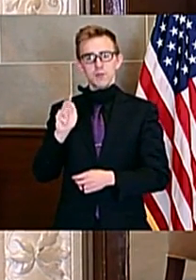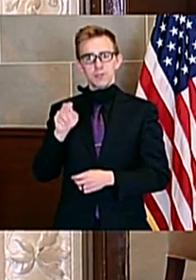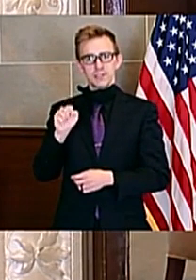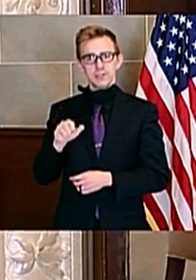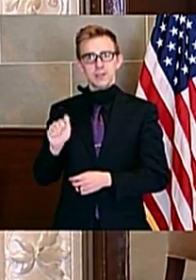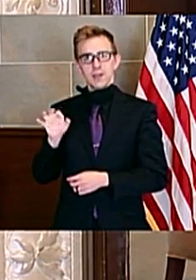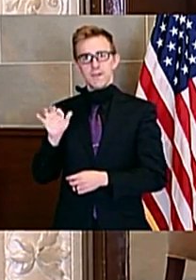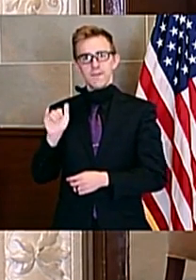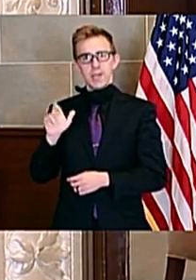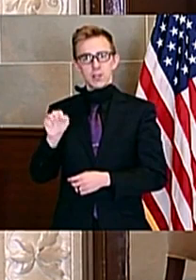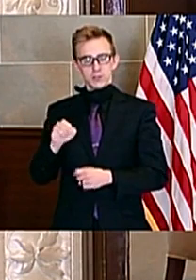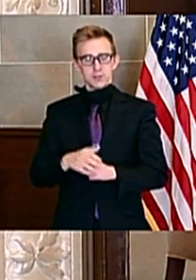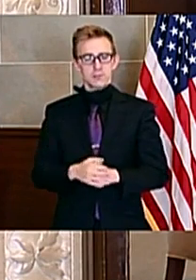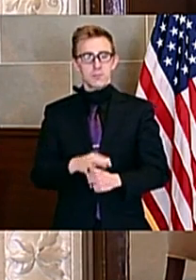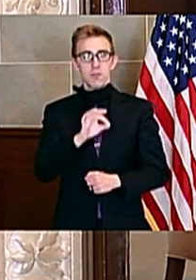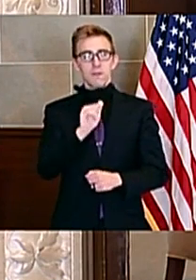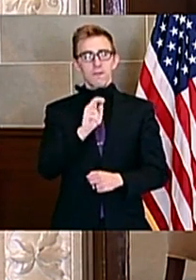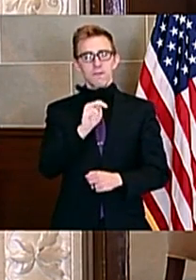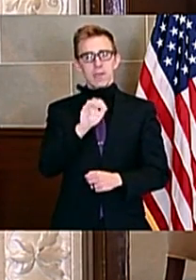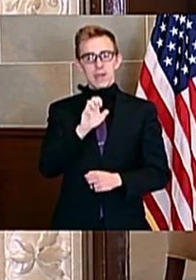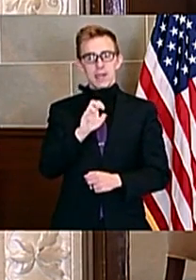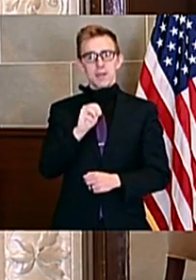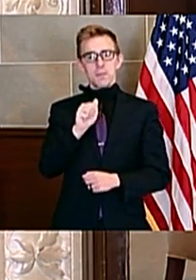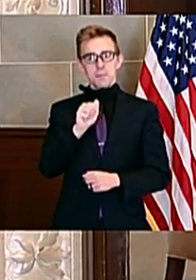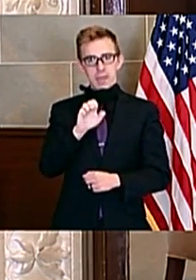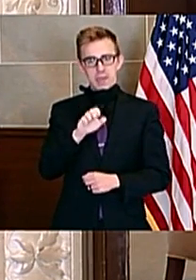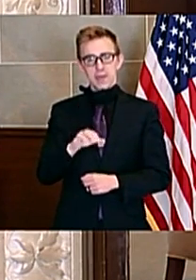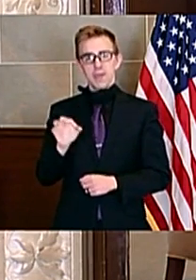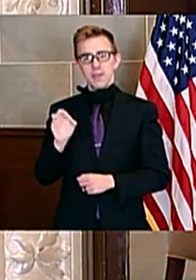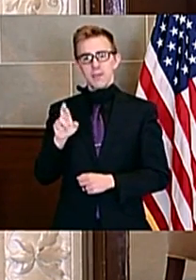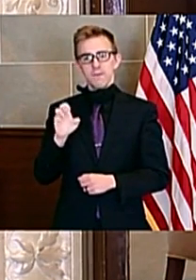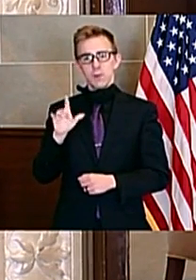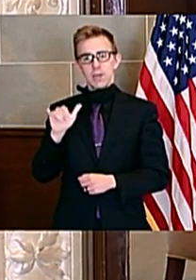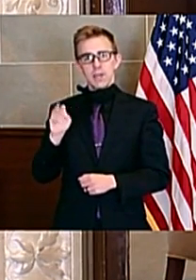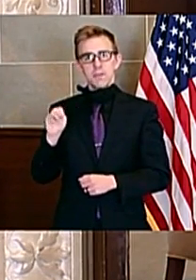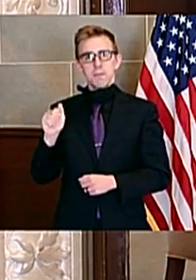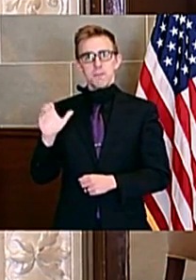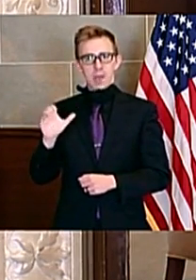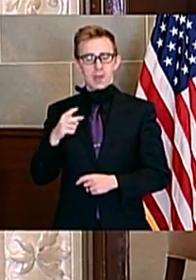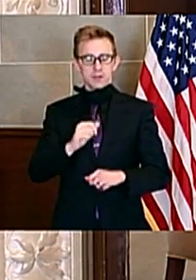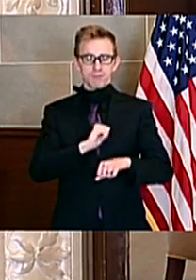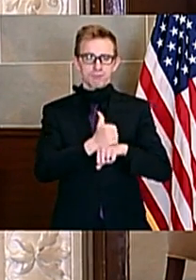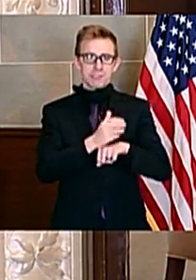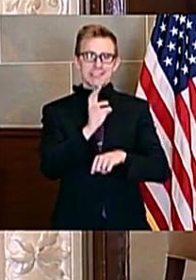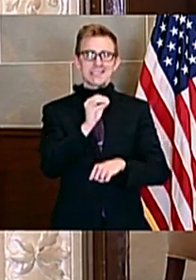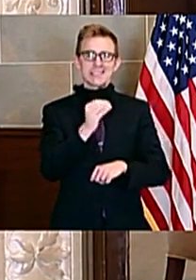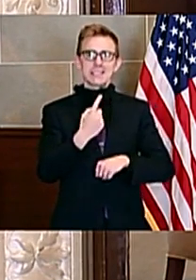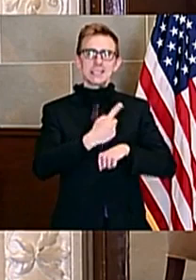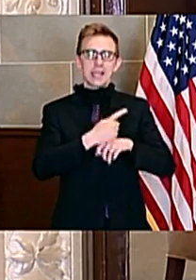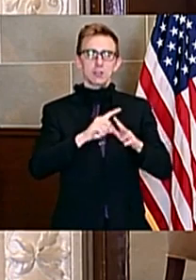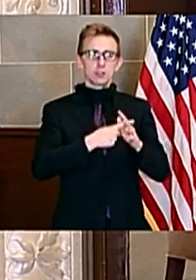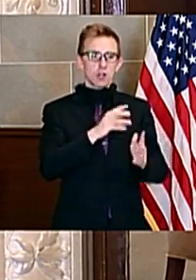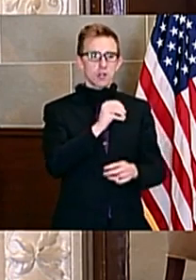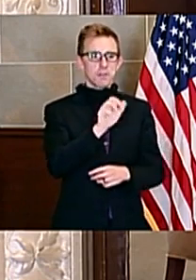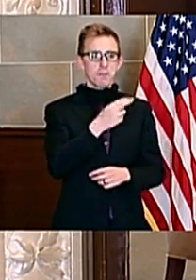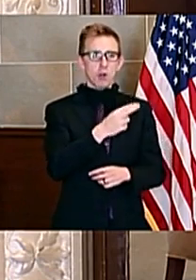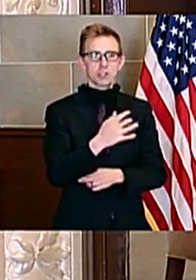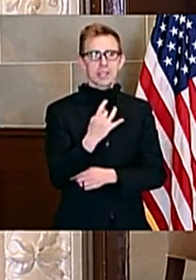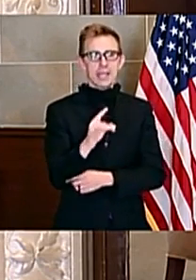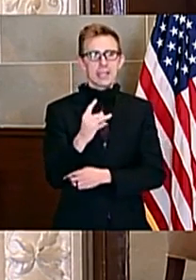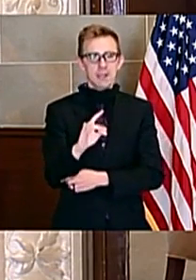Mae, and Freddie Mac, was put in place for 60 days starting March 18.